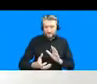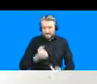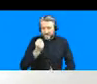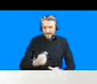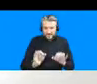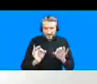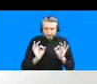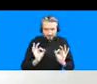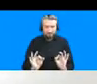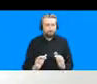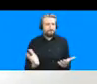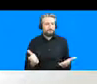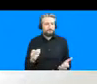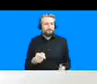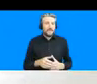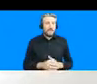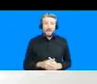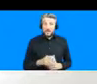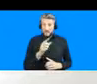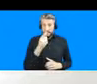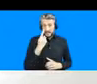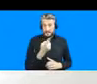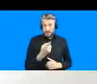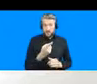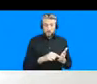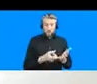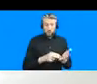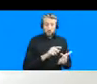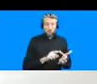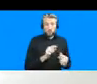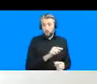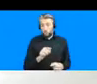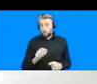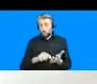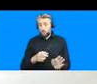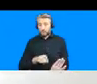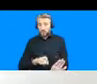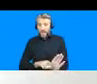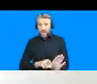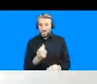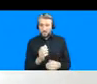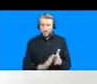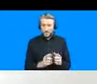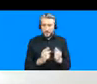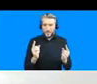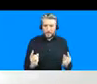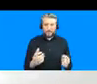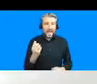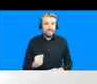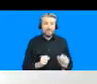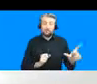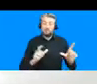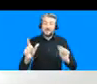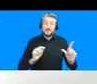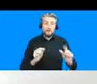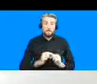from june 26th to july 27th geopol conducted a randomized telephonic survey in karachi uh and sample